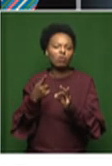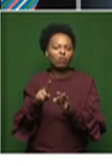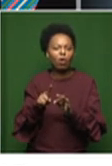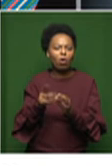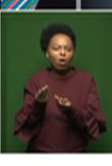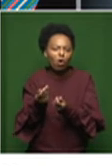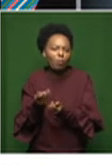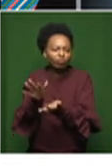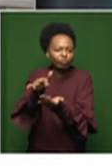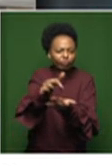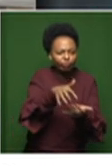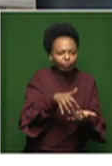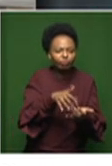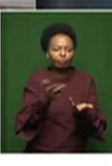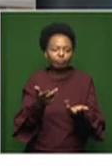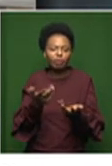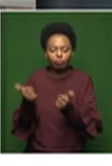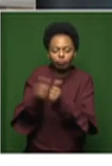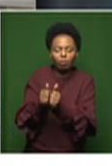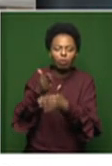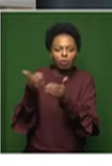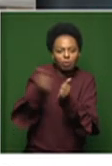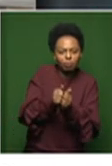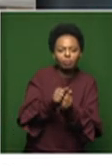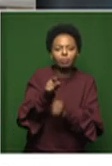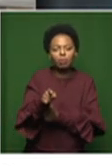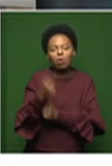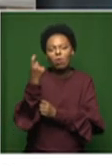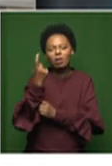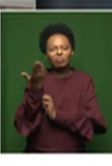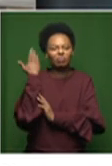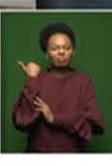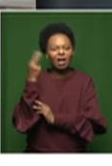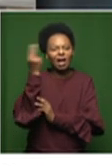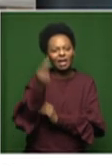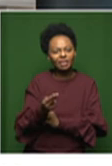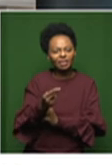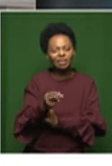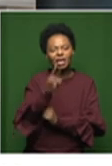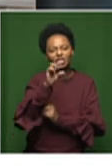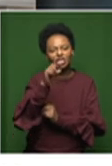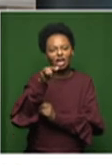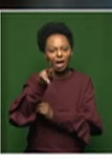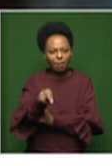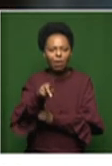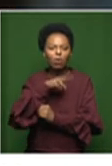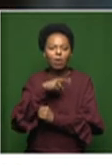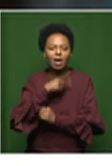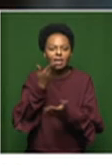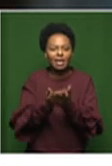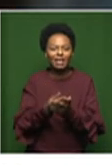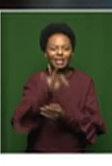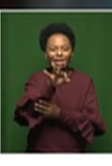We commissioned with Radisson Red and Interprop one of our previous artists, Usha Seaduram, to create a three-meter